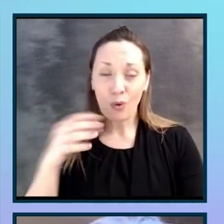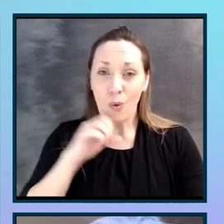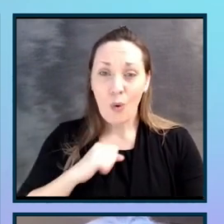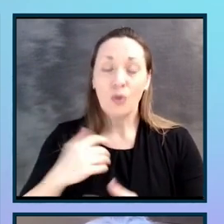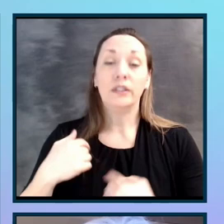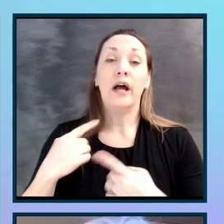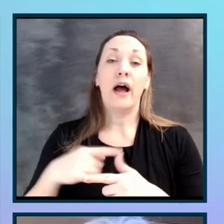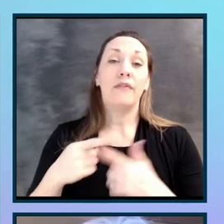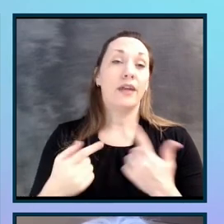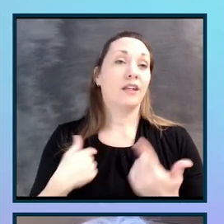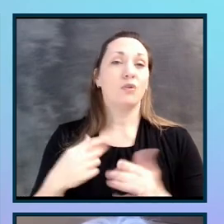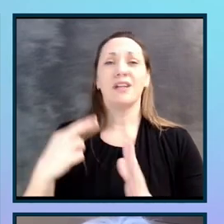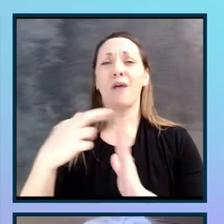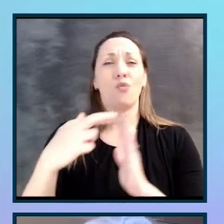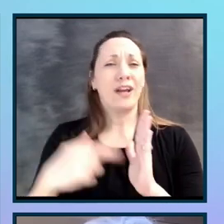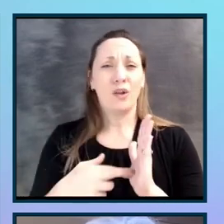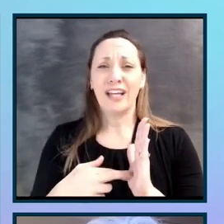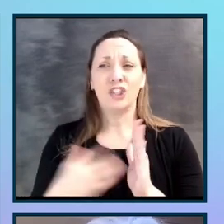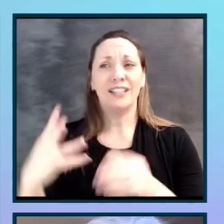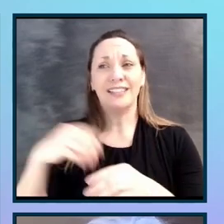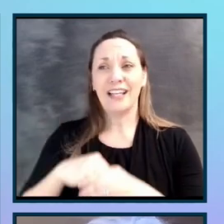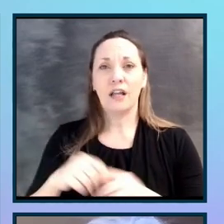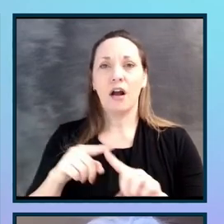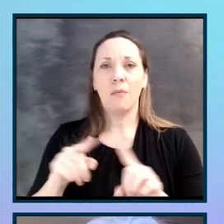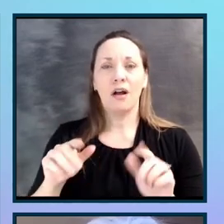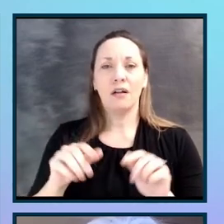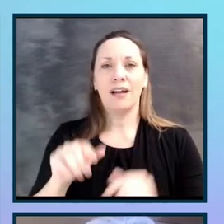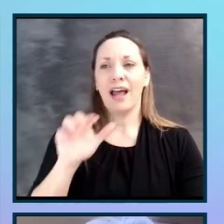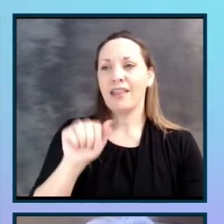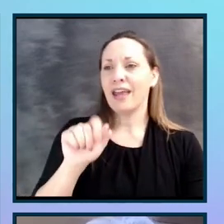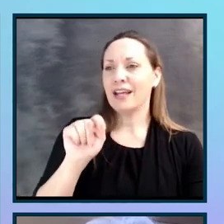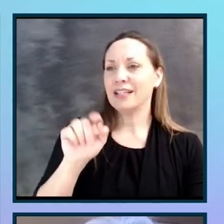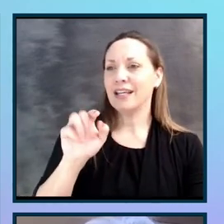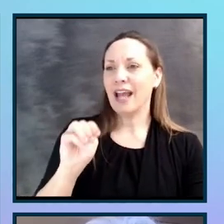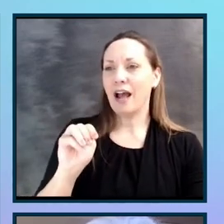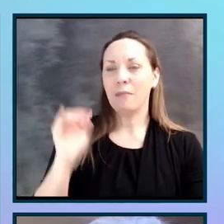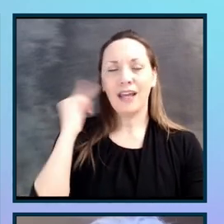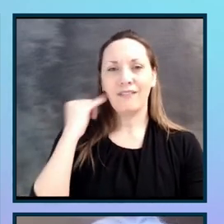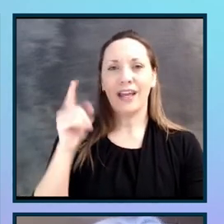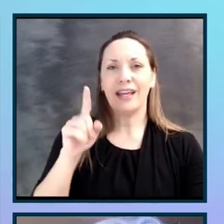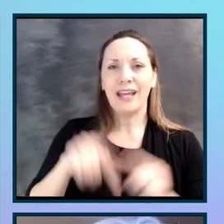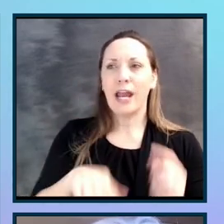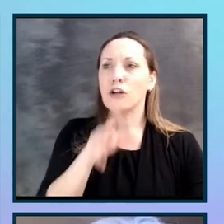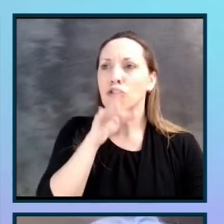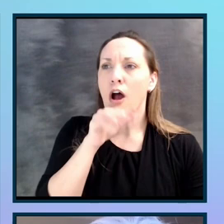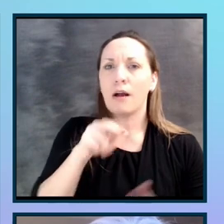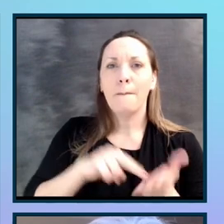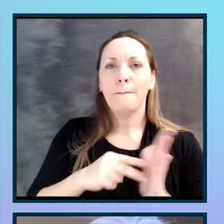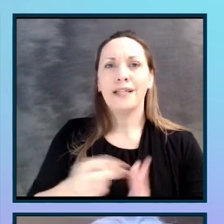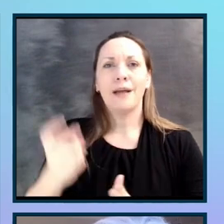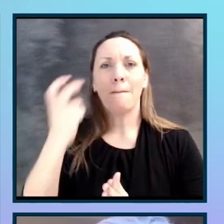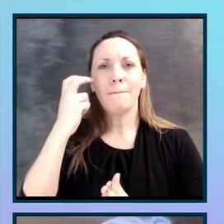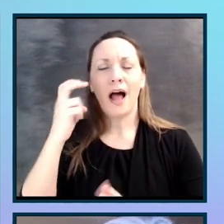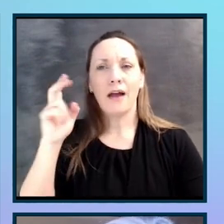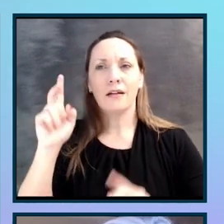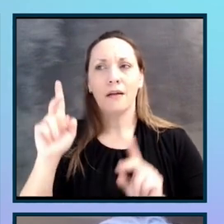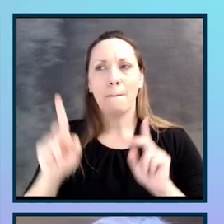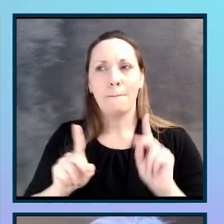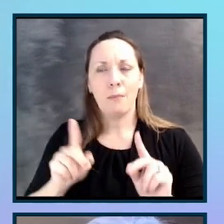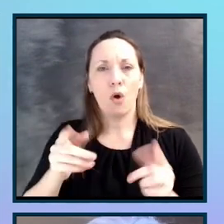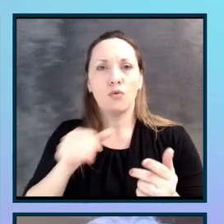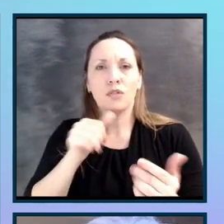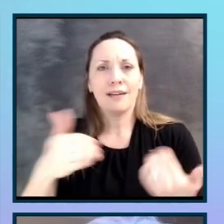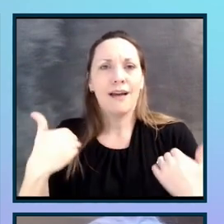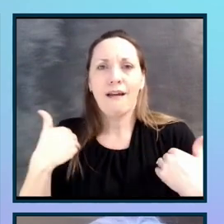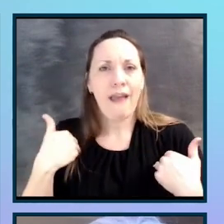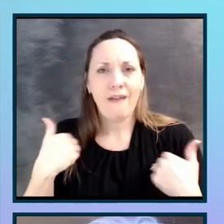independent access, but without ATMs that talk, blind people were denied access to their own money. So